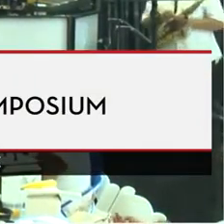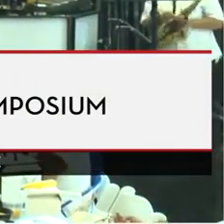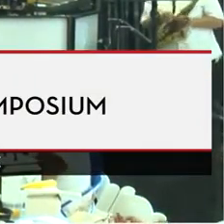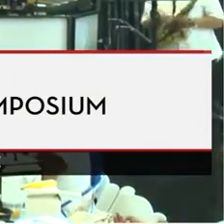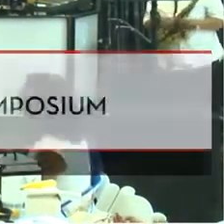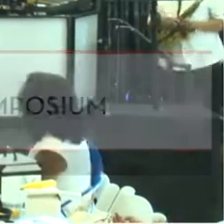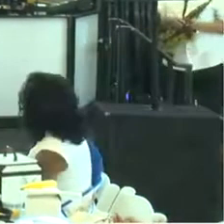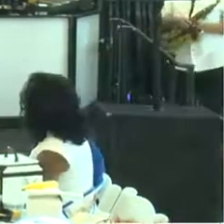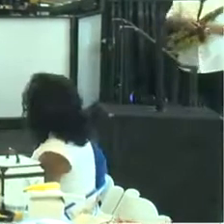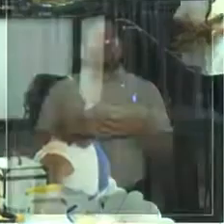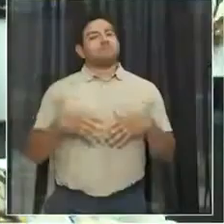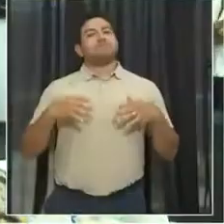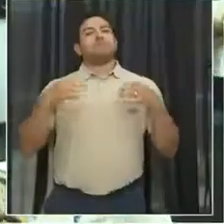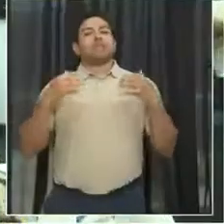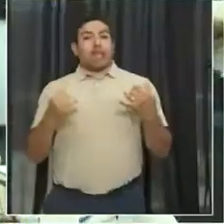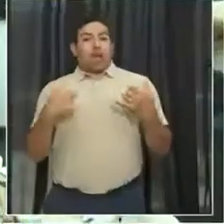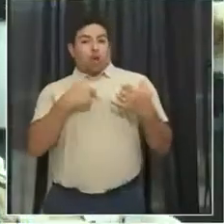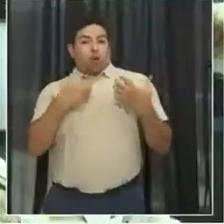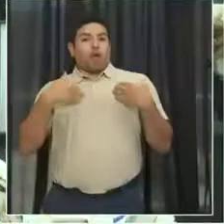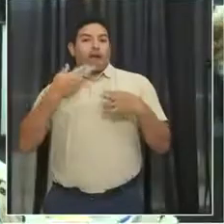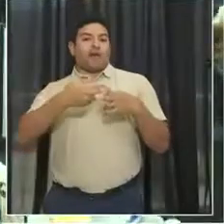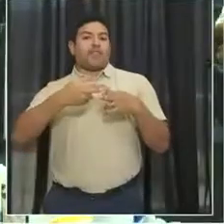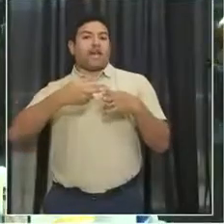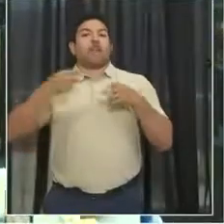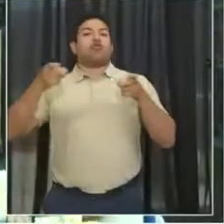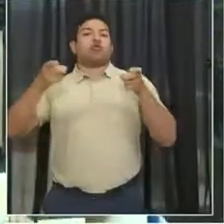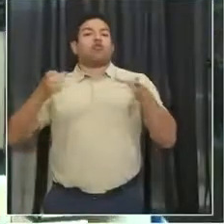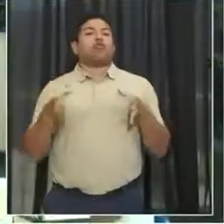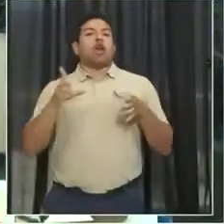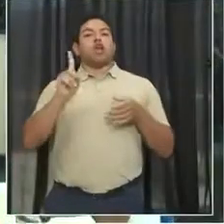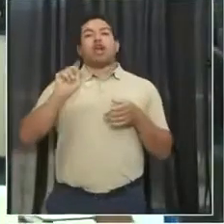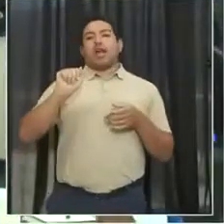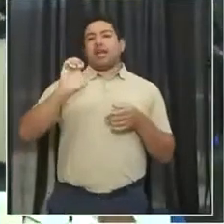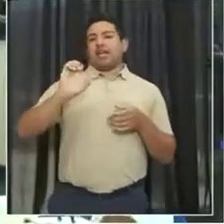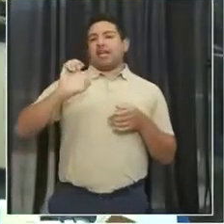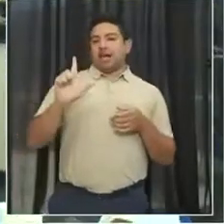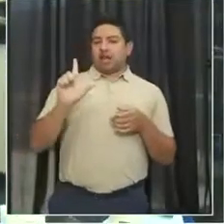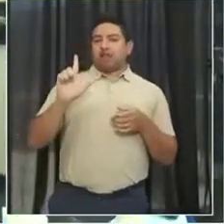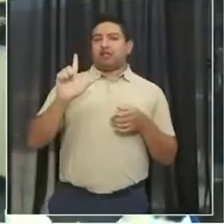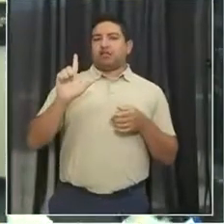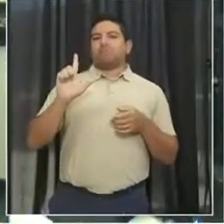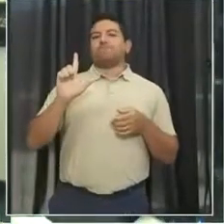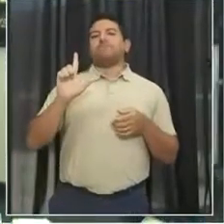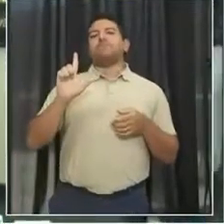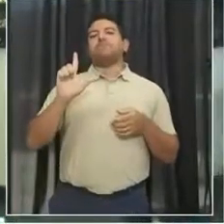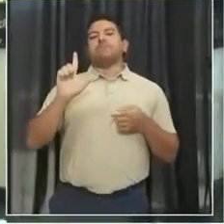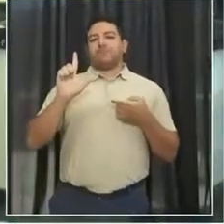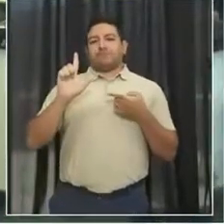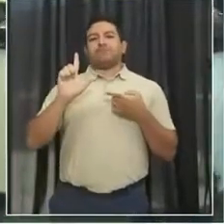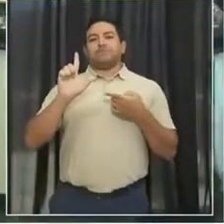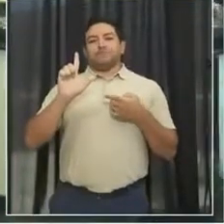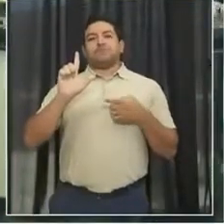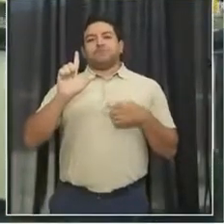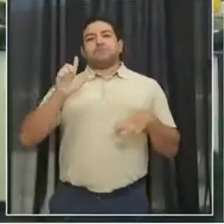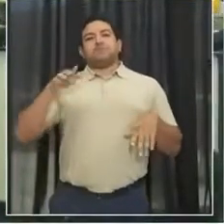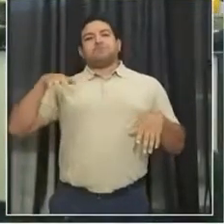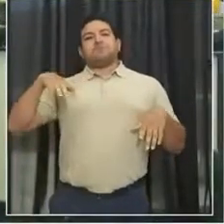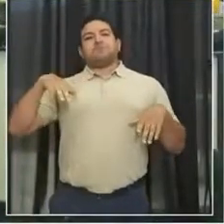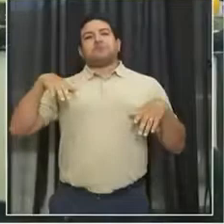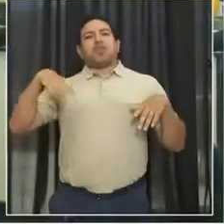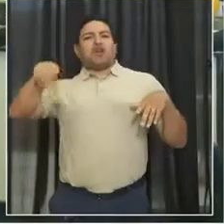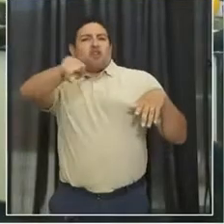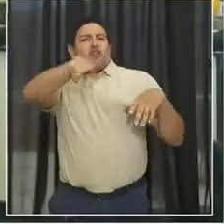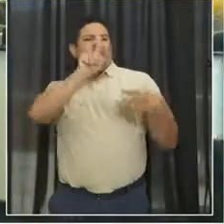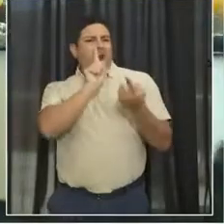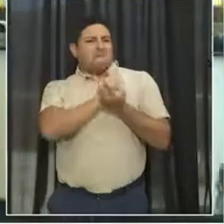the interim director, your new director for the D.C. Department of Aging and Community Living. You've already met